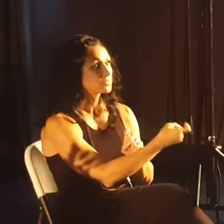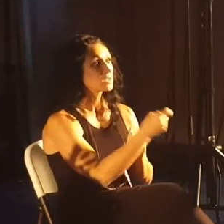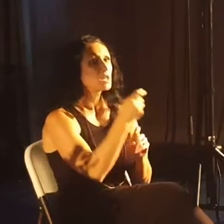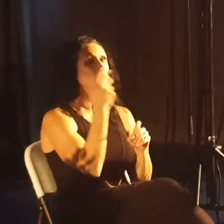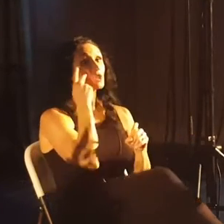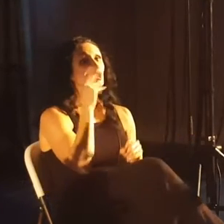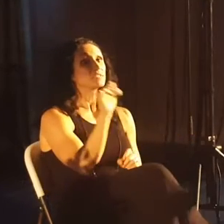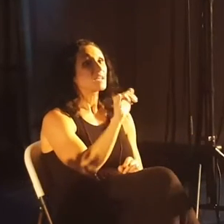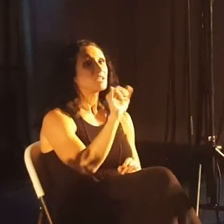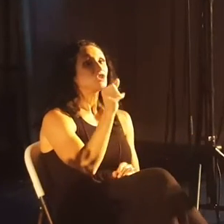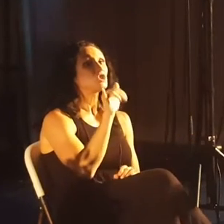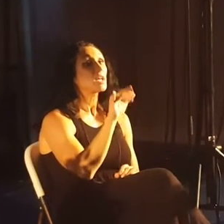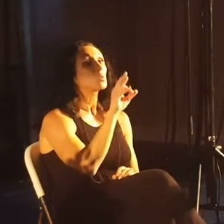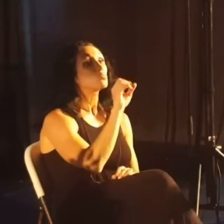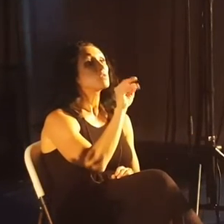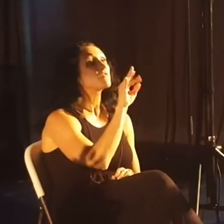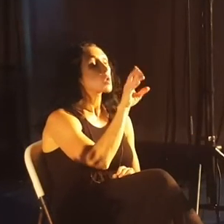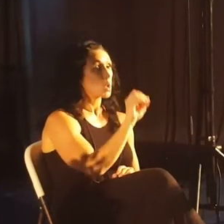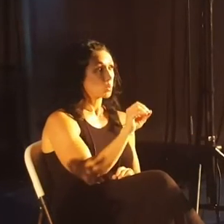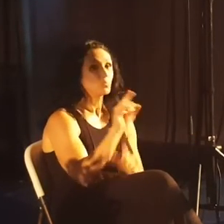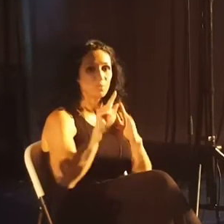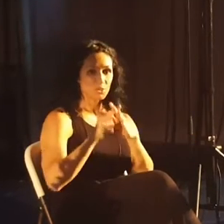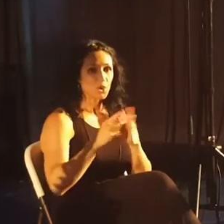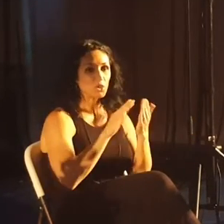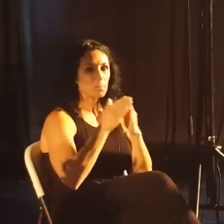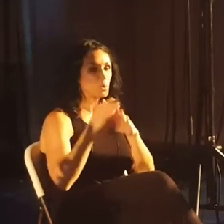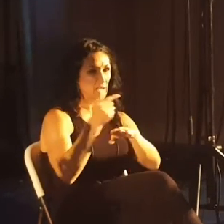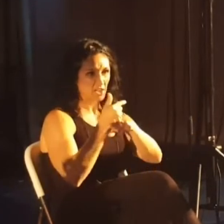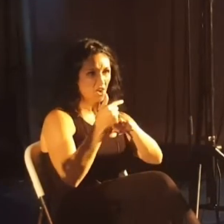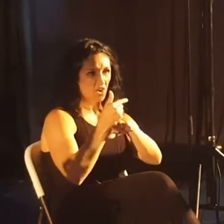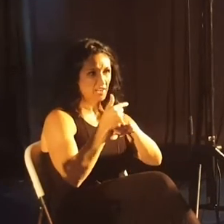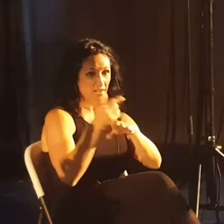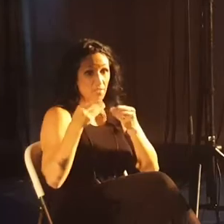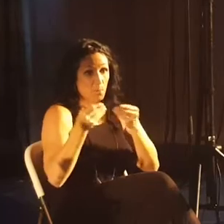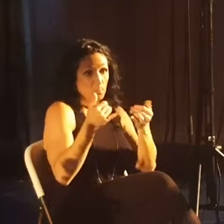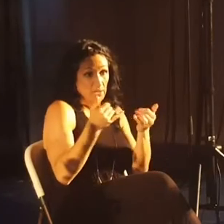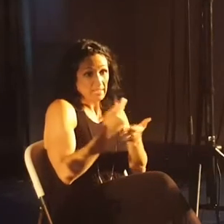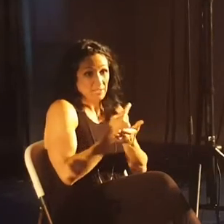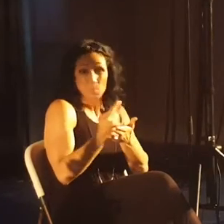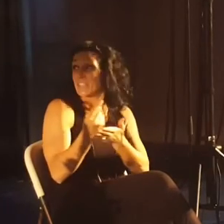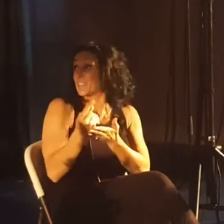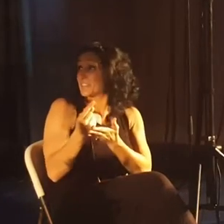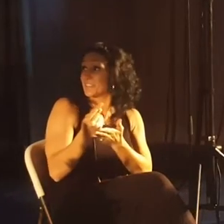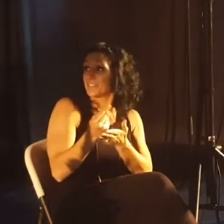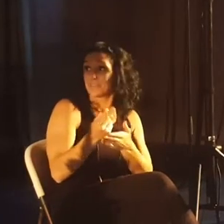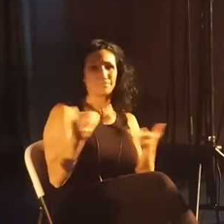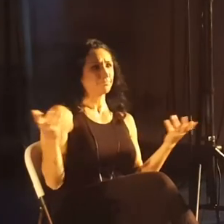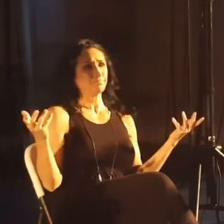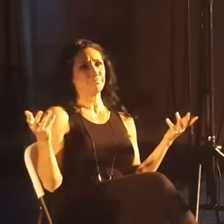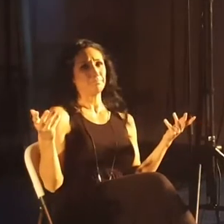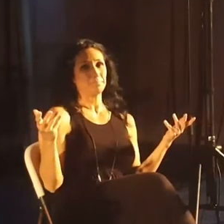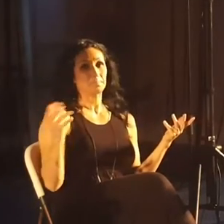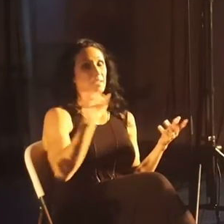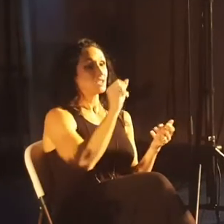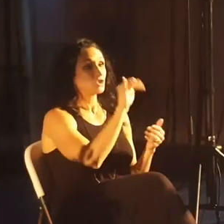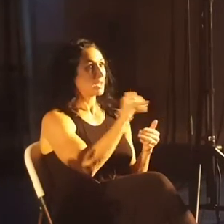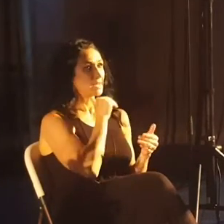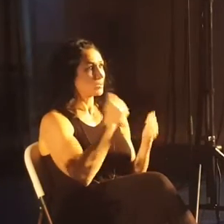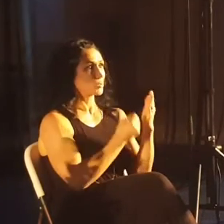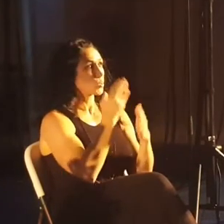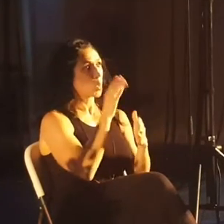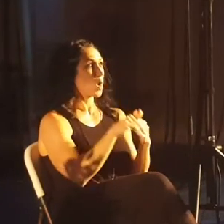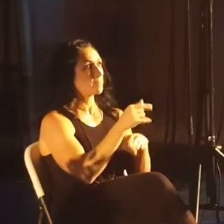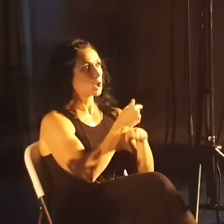Renfro. Jay Renfro helped us start our community garden on our property this week. Like Jay didn't grow up as a